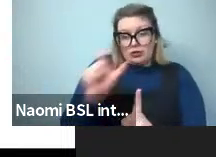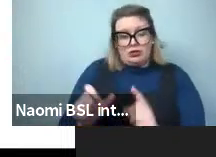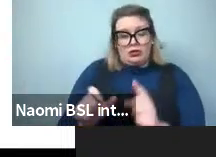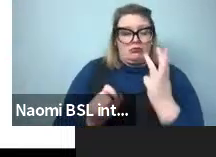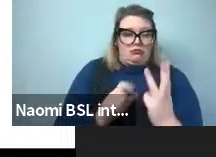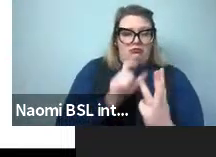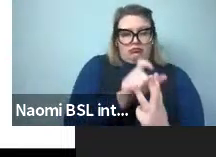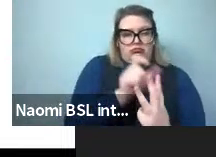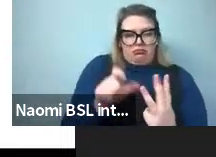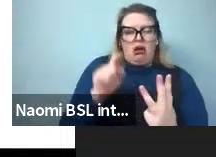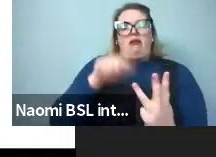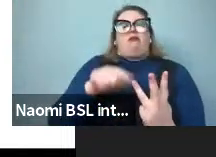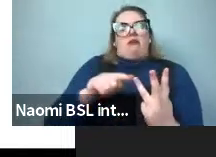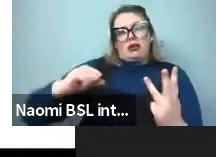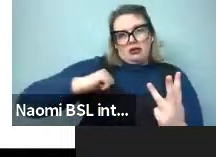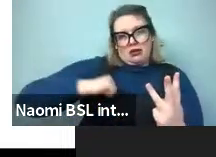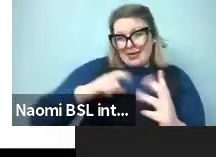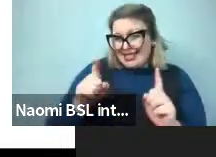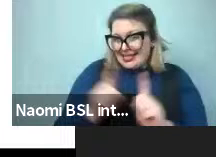two grams or four grams.